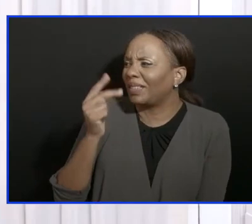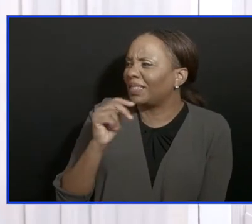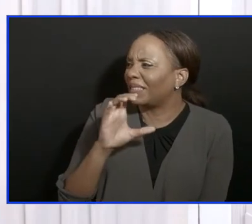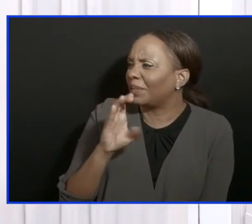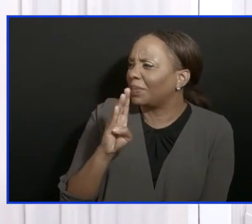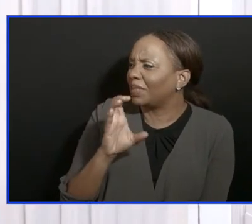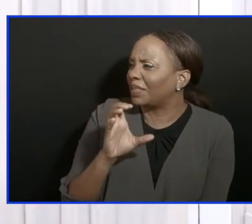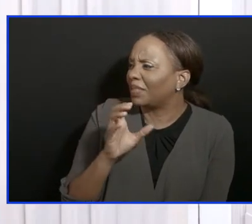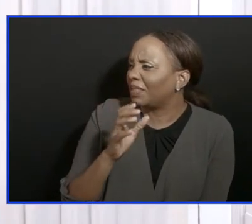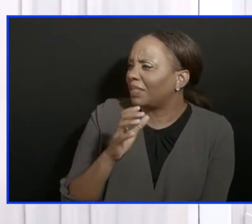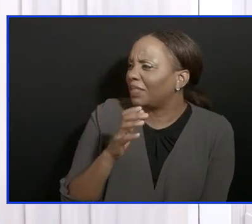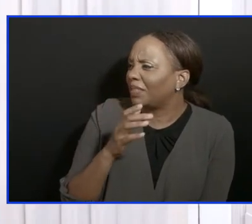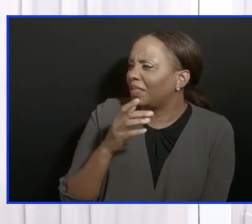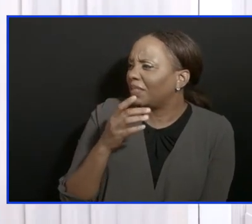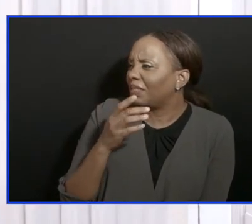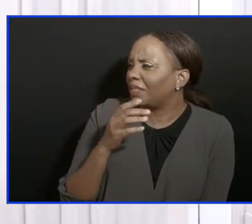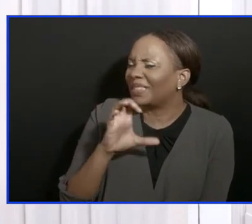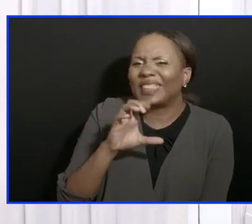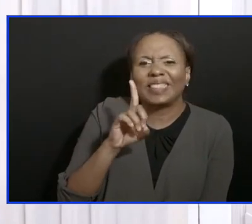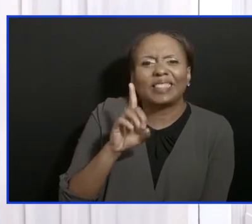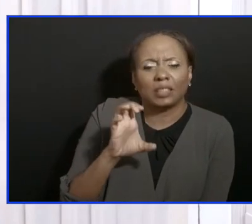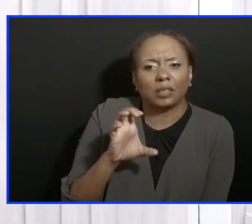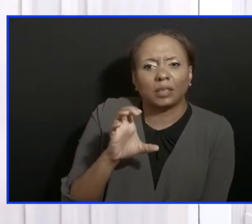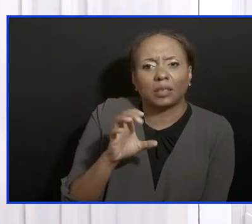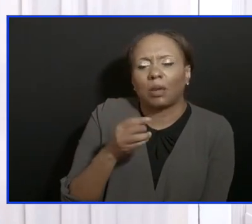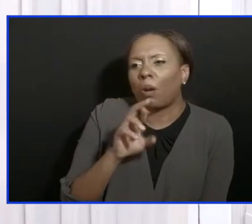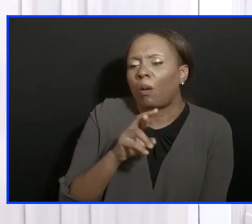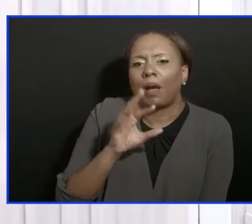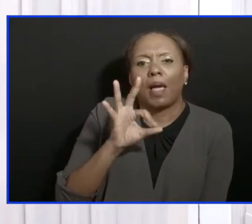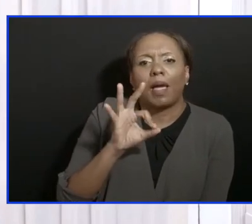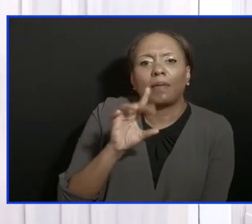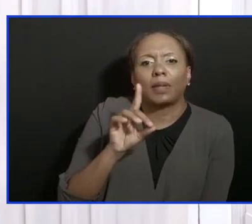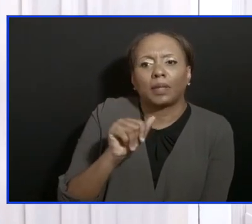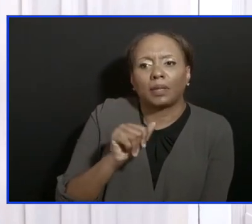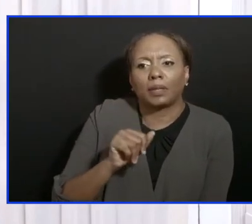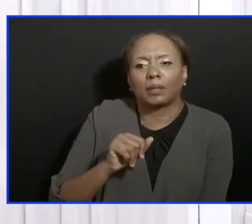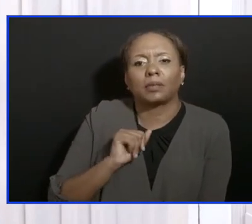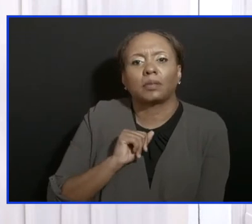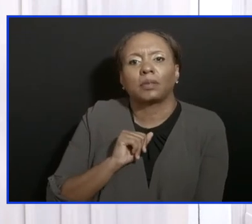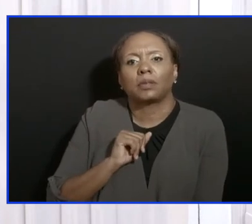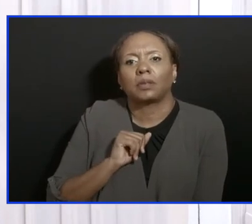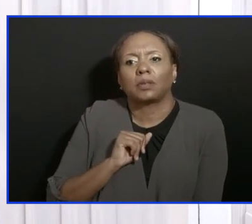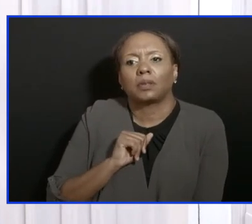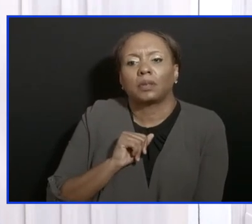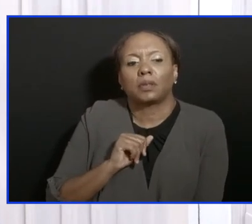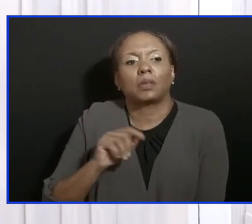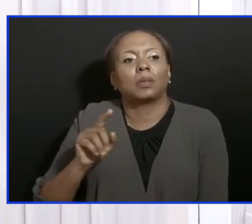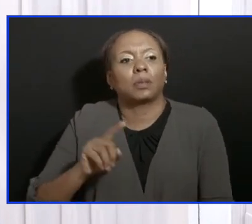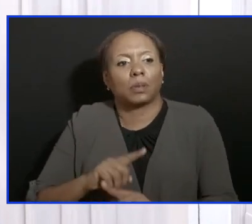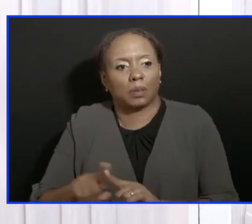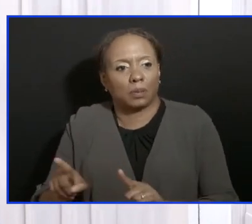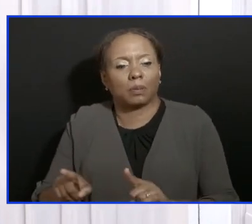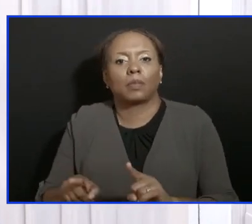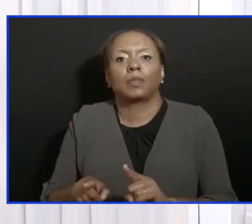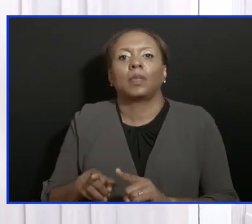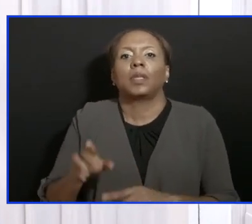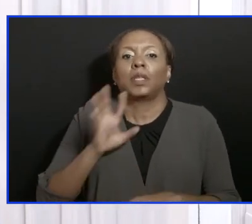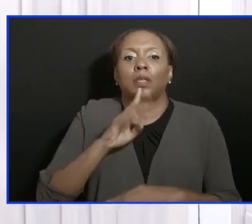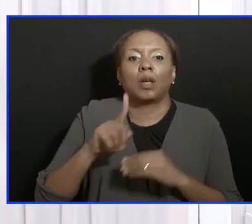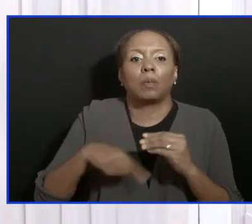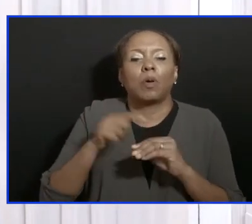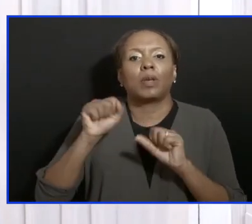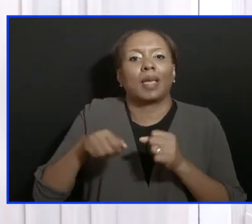came out, or it was FDA, I can't remember which one in the US, that came out and endorsed mix and match in terms of vaccines.